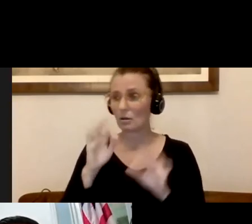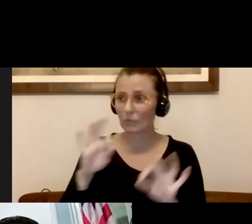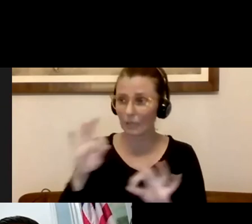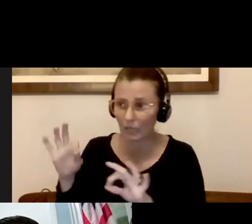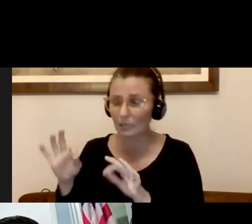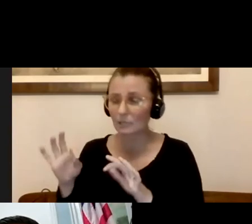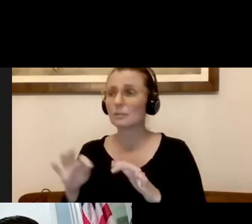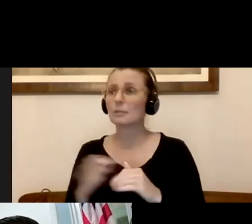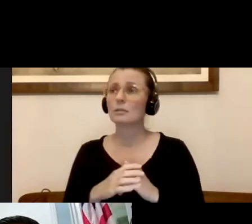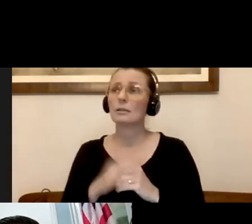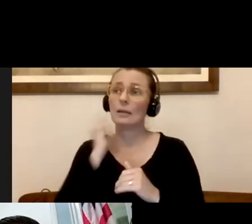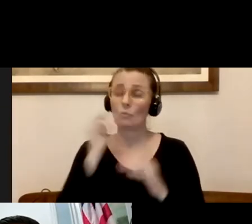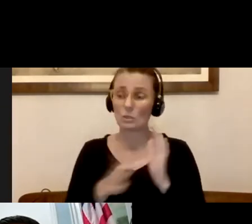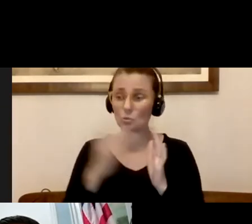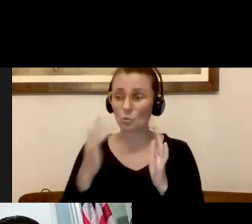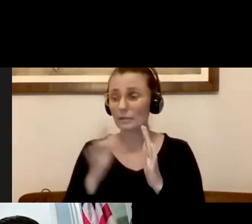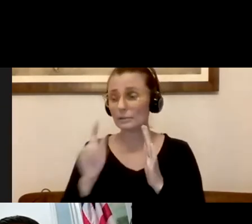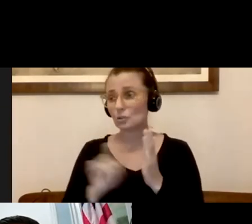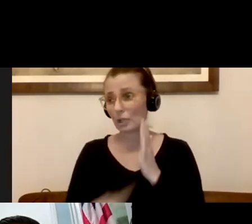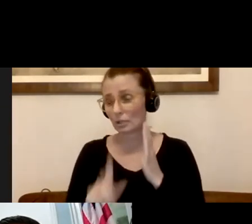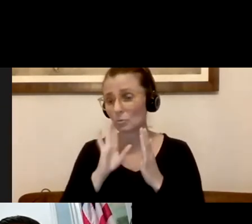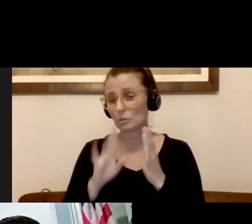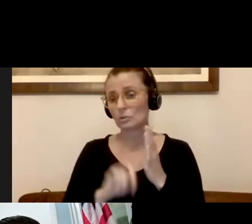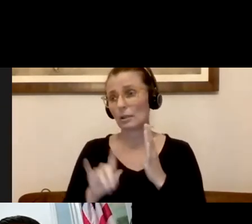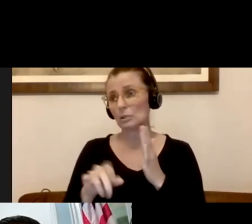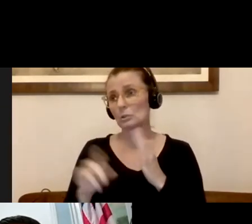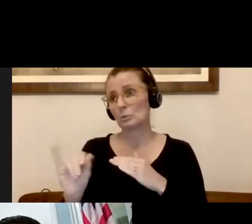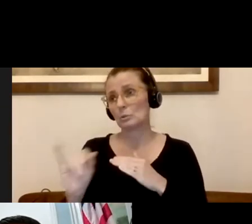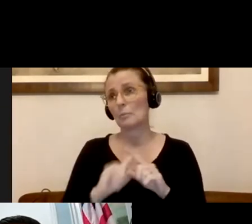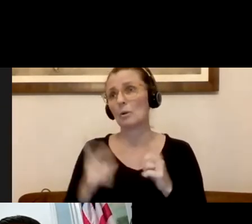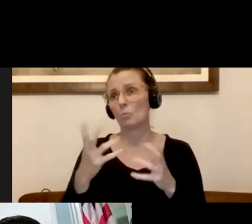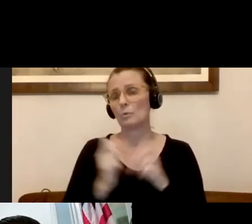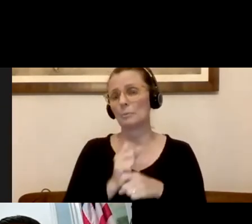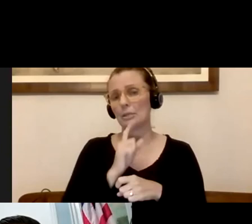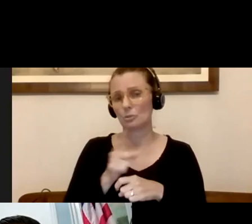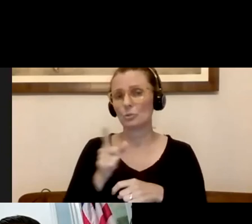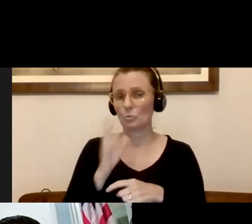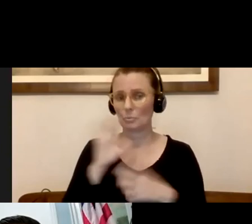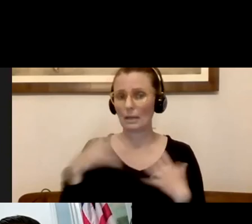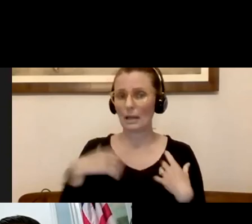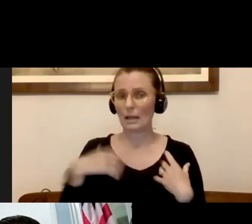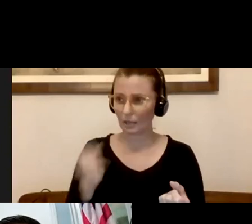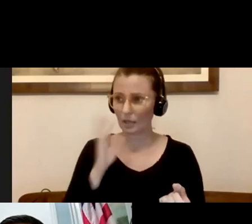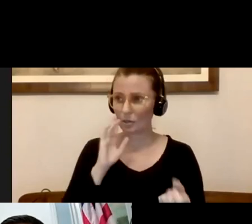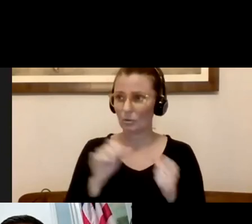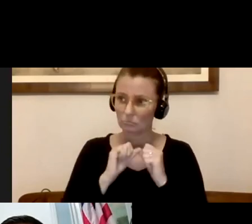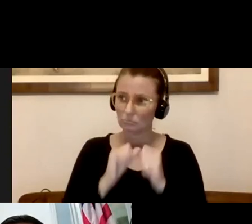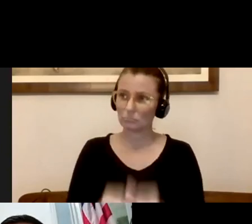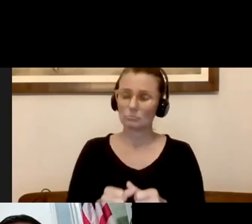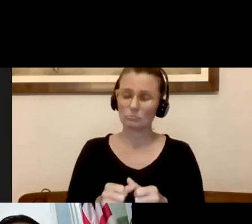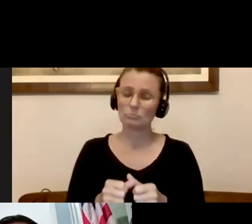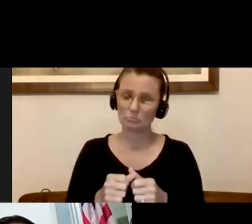be checked in every once in a while, we can do that as well. But we want to make sure that you're going to stay healthy and that you're going to get through this virus itself.